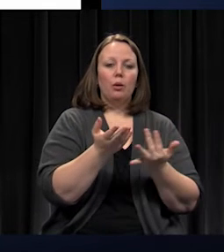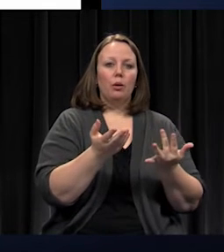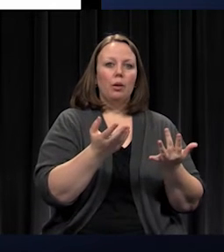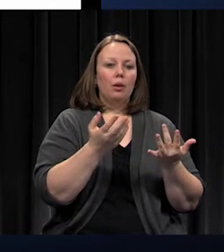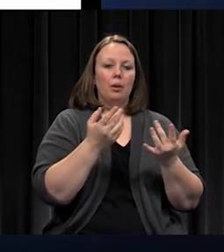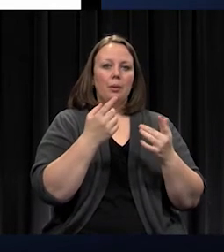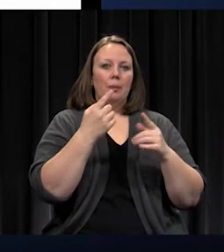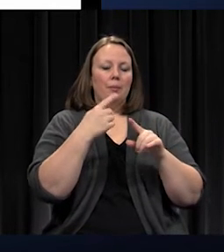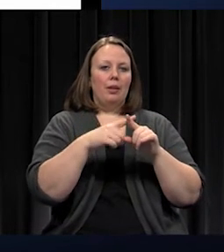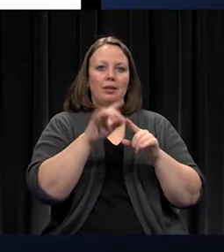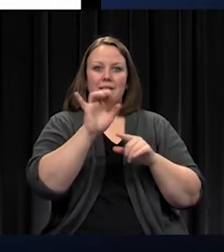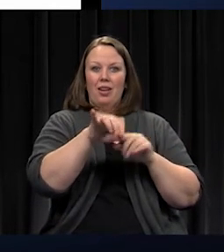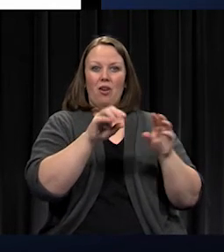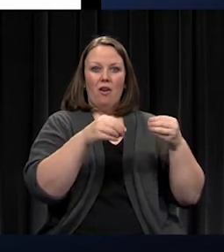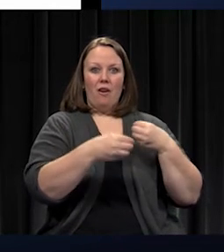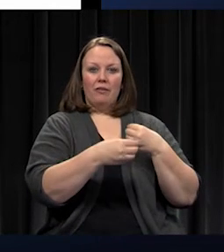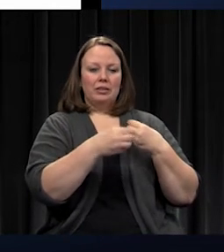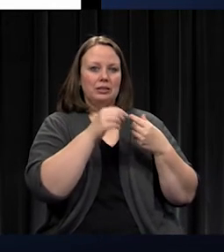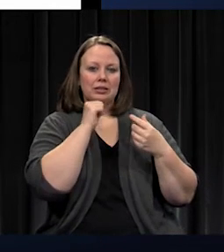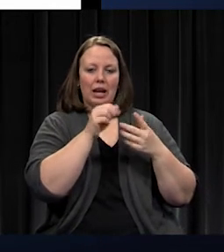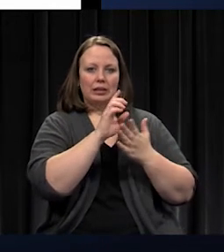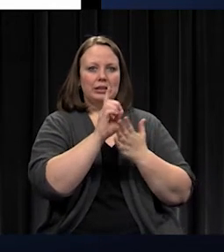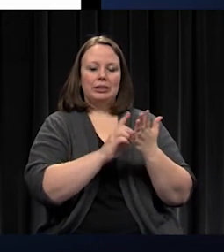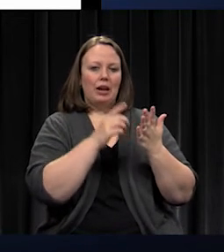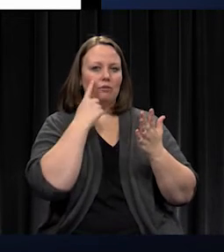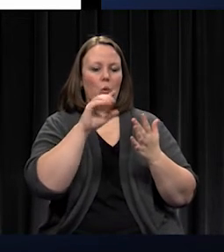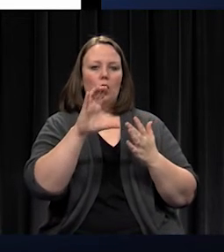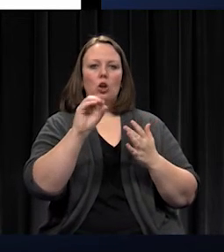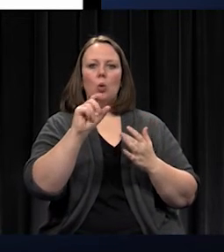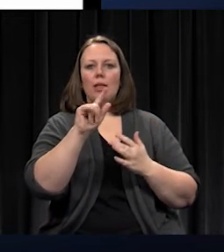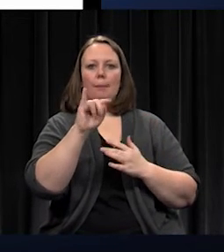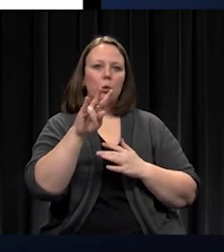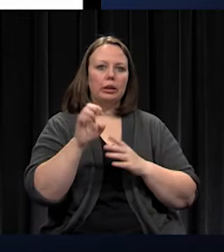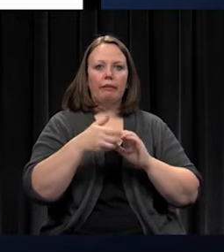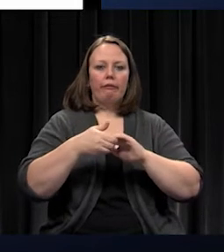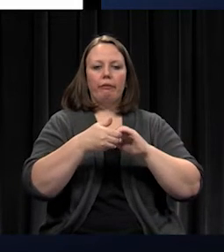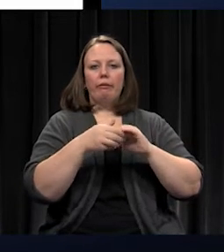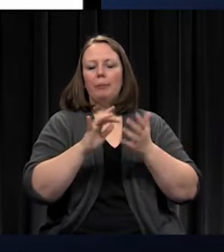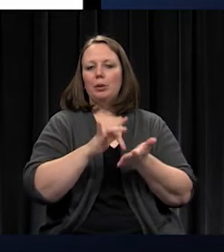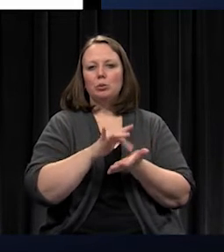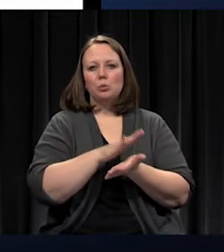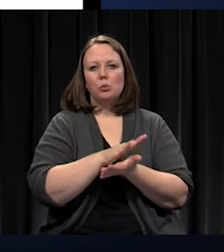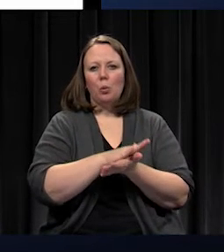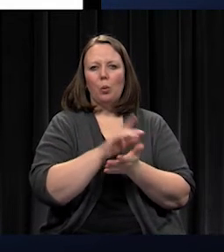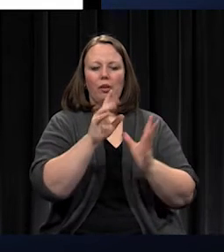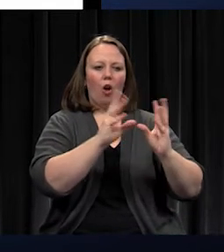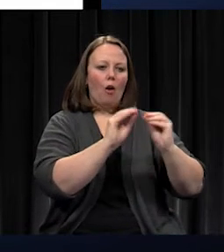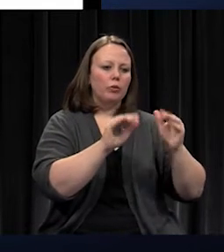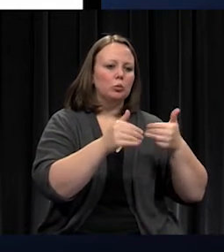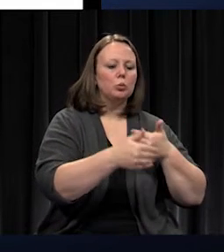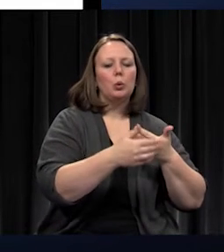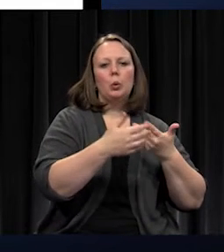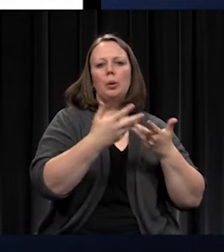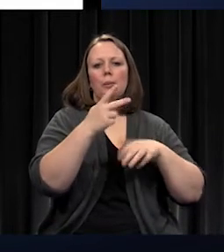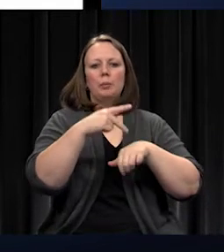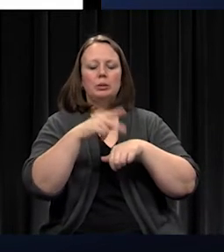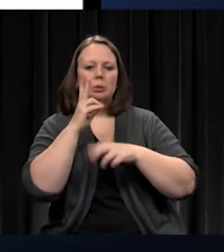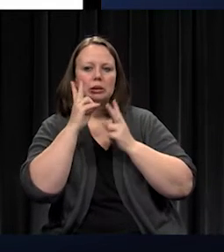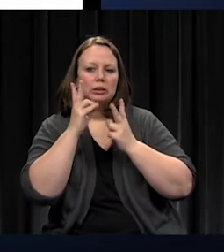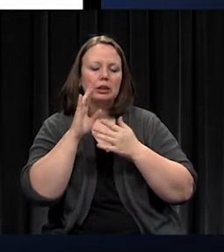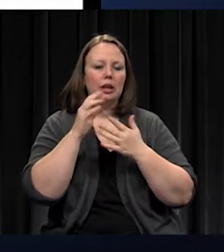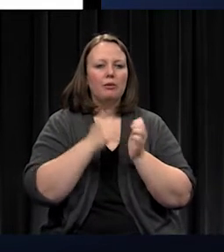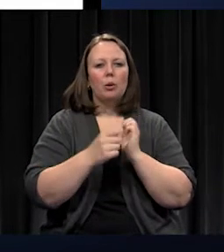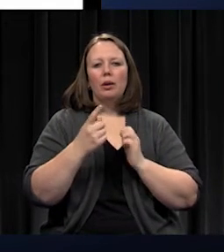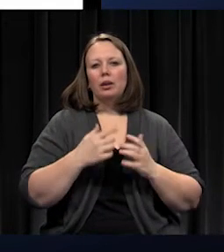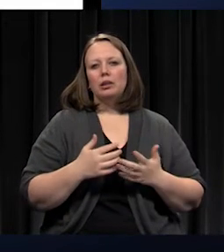meet and you need conference space to meet with parents. So we're looking at ideas on how to renovate the front of Santa Fe,